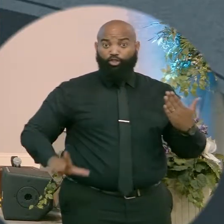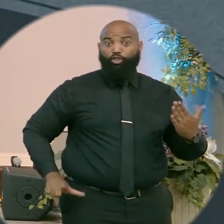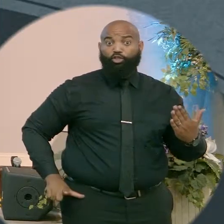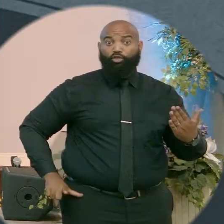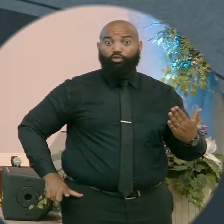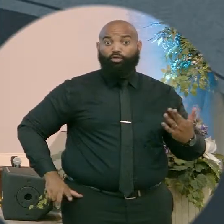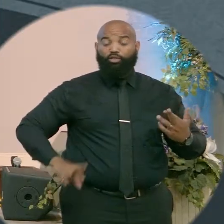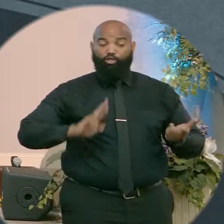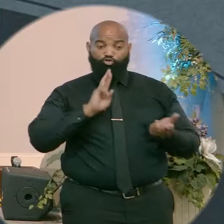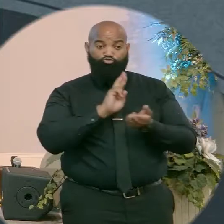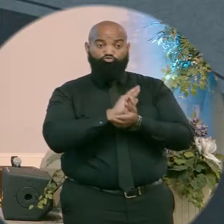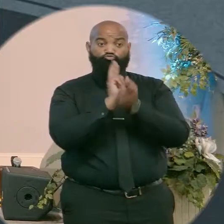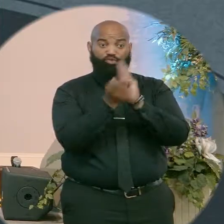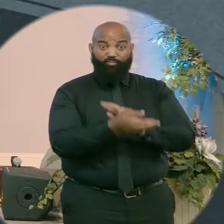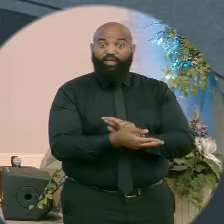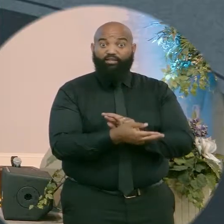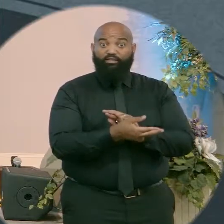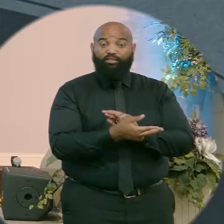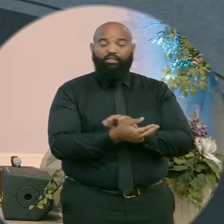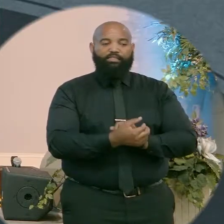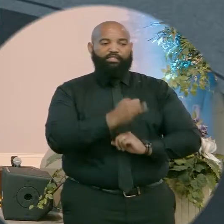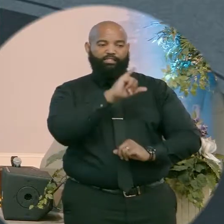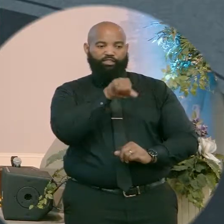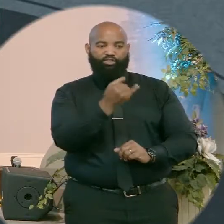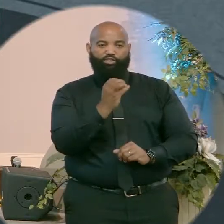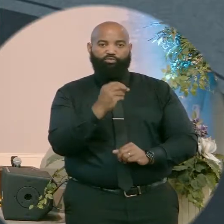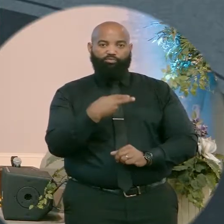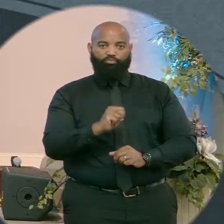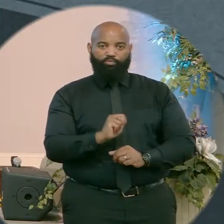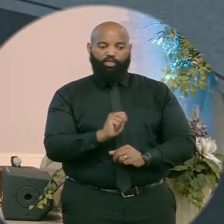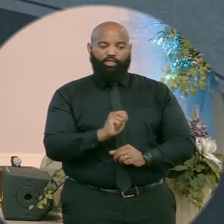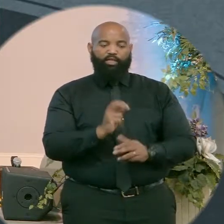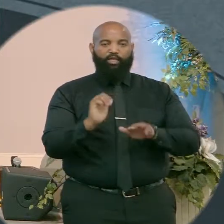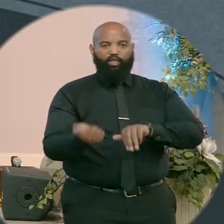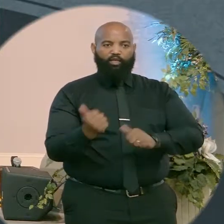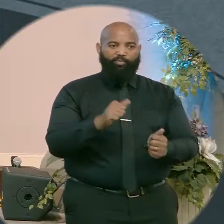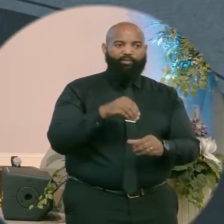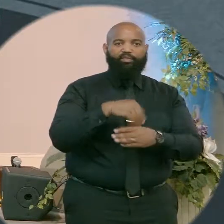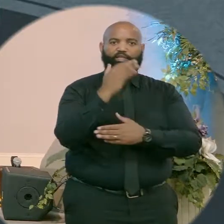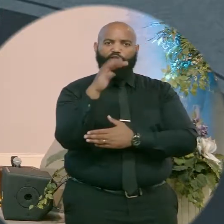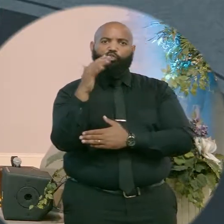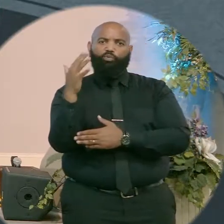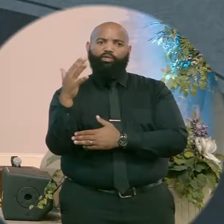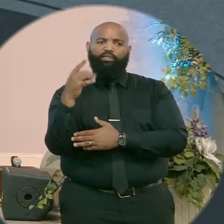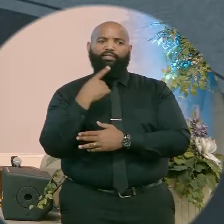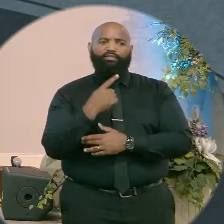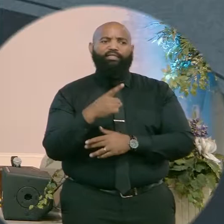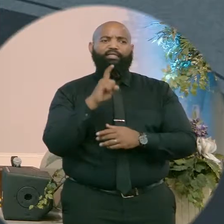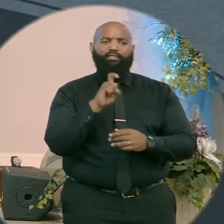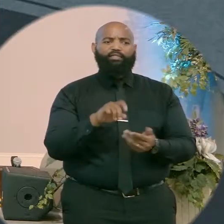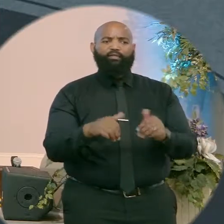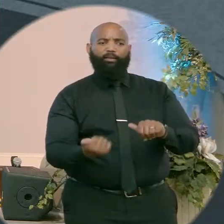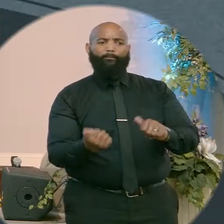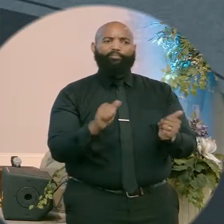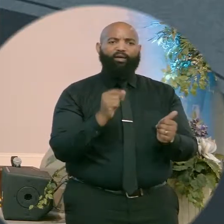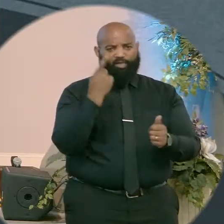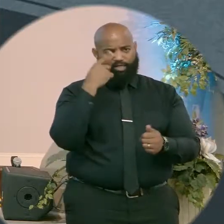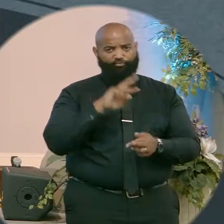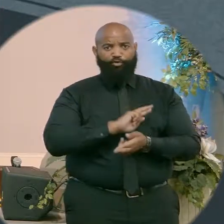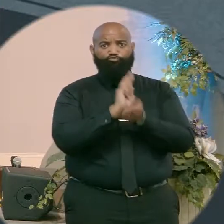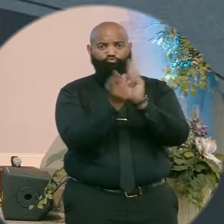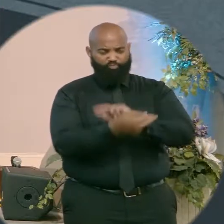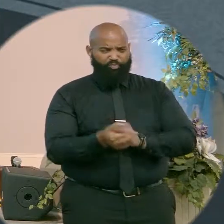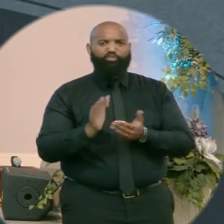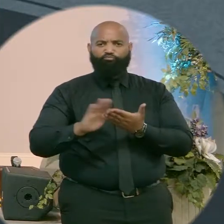straight. John appeared baptizing in the wilderness and proclaiming a baptism of repentance for the forgiveness of sin.